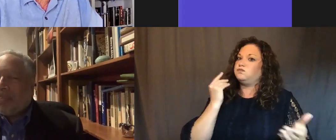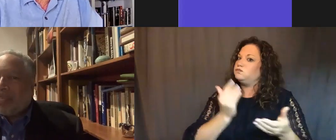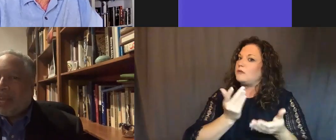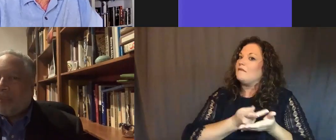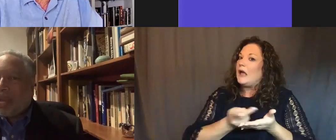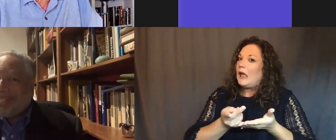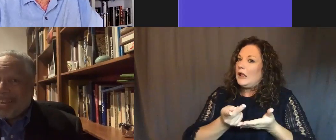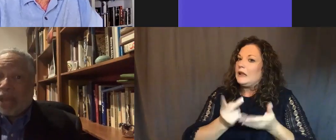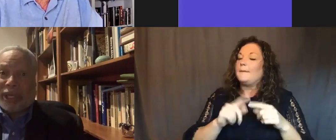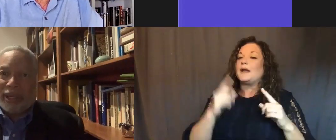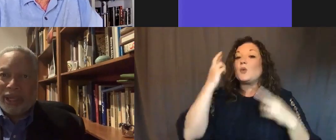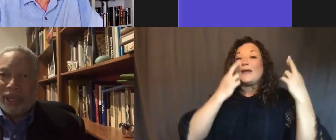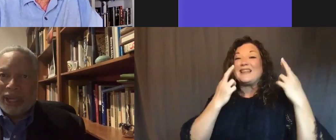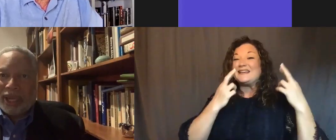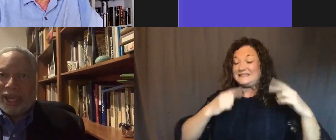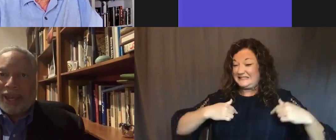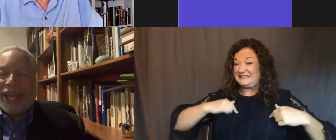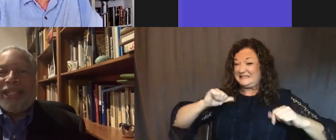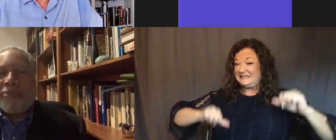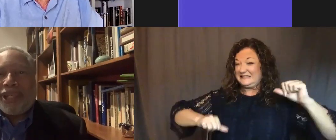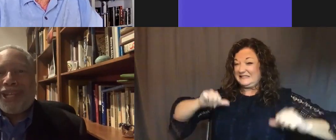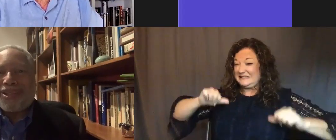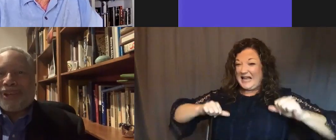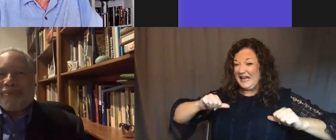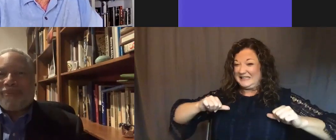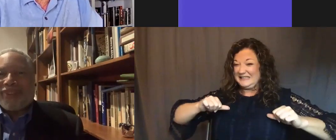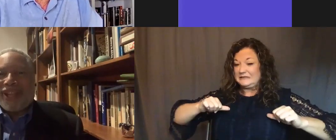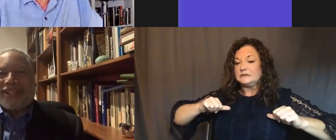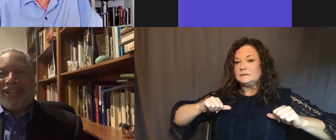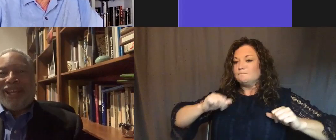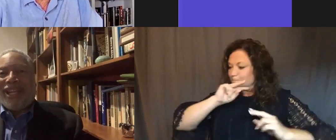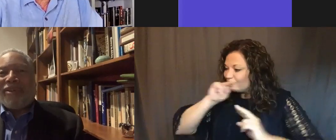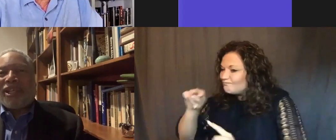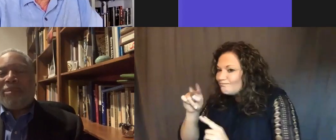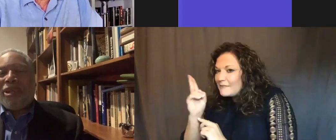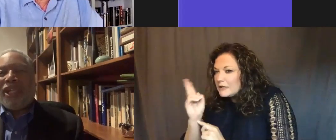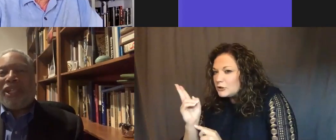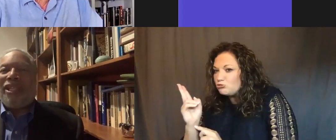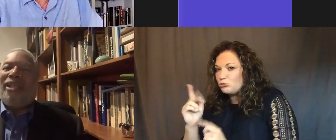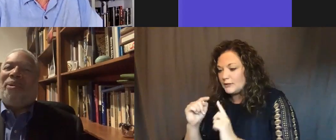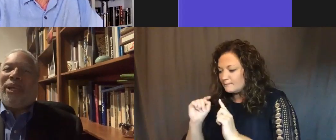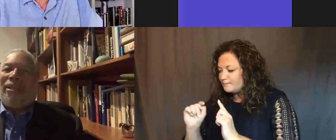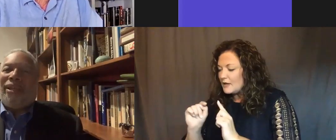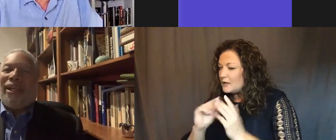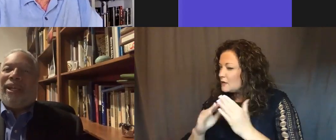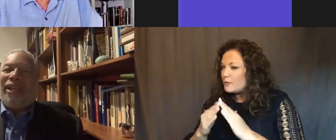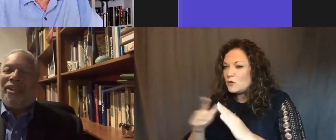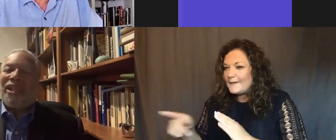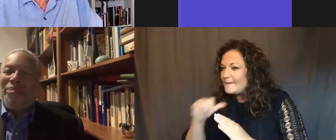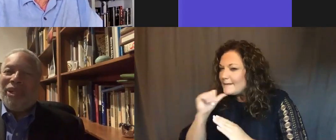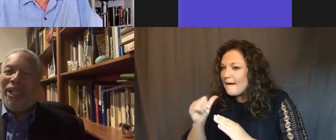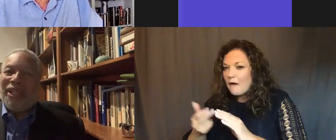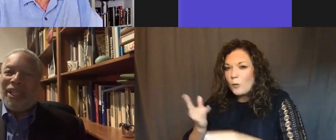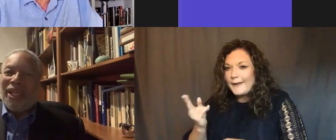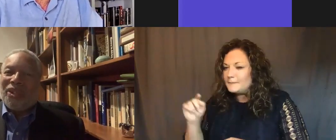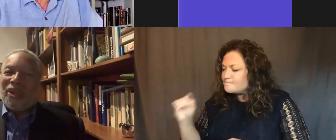that every time I doubt it, I dipped into history. I said, here is a community that didn't quit. Here's